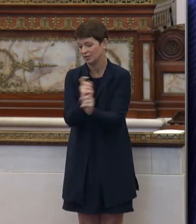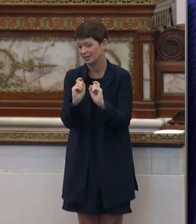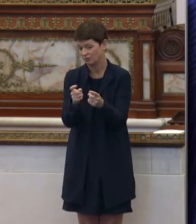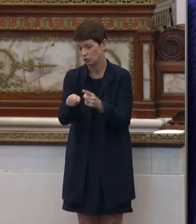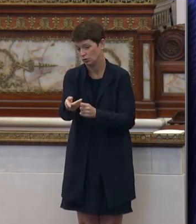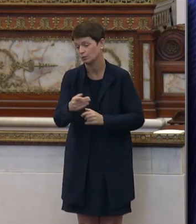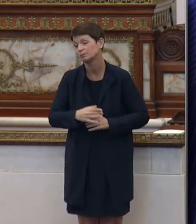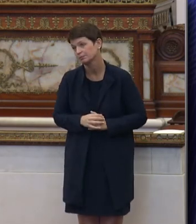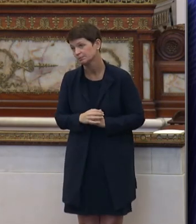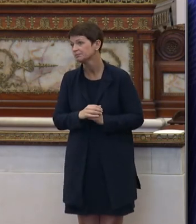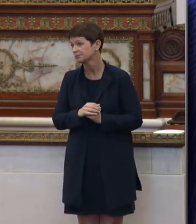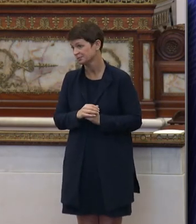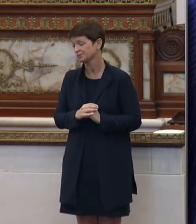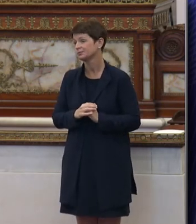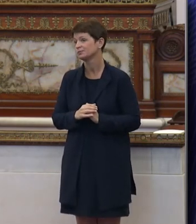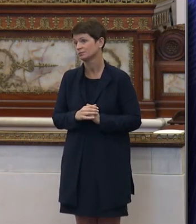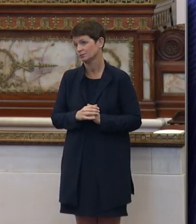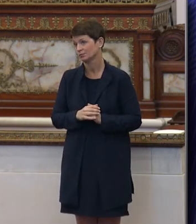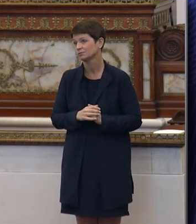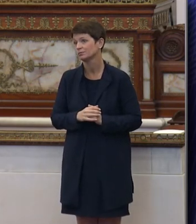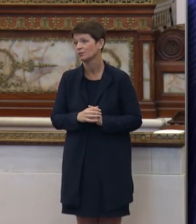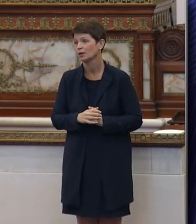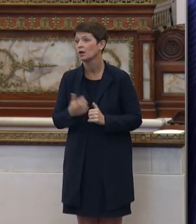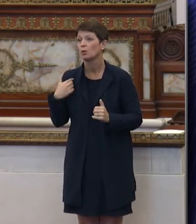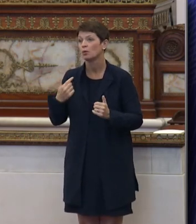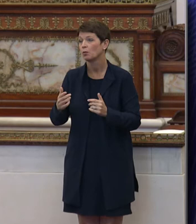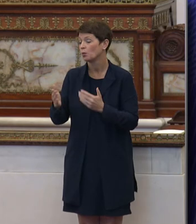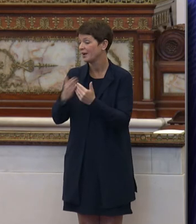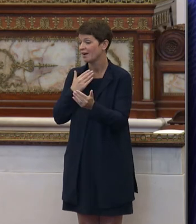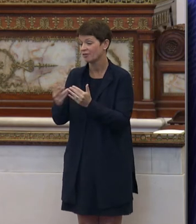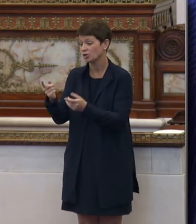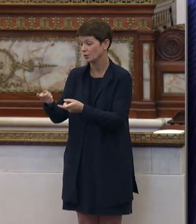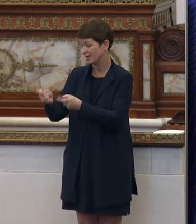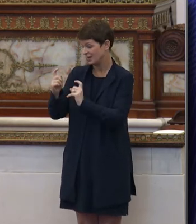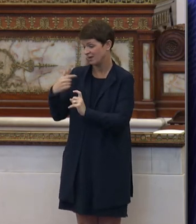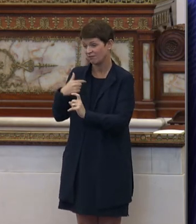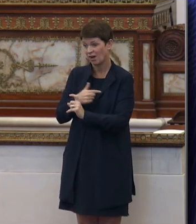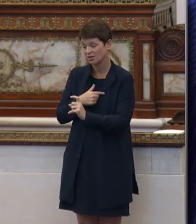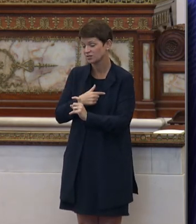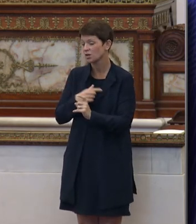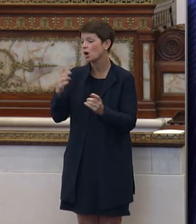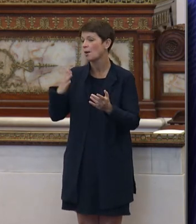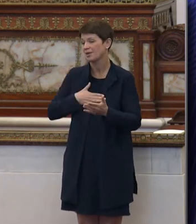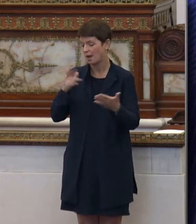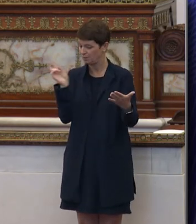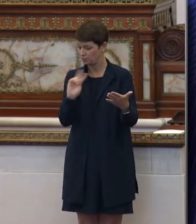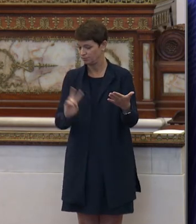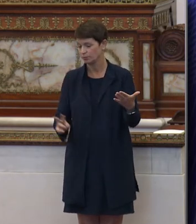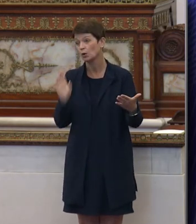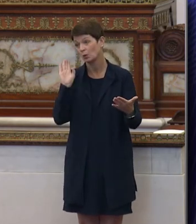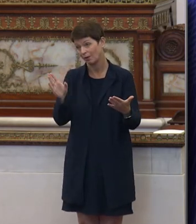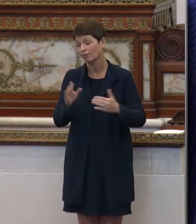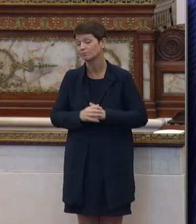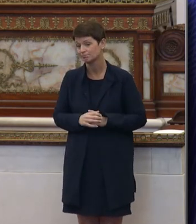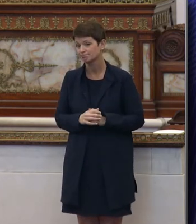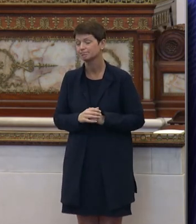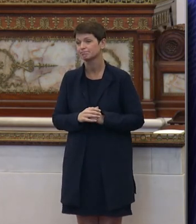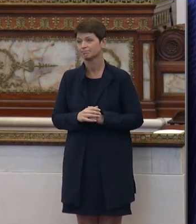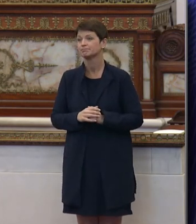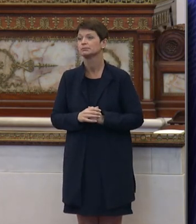Okay. All right. Well, we will be glad to review what it is that whatever information that you can find and make available to us.